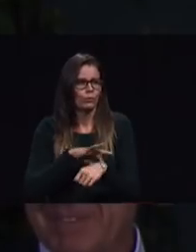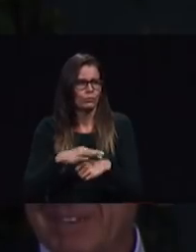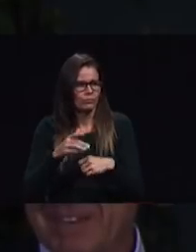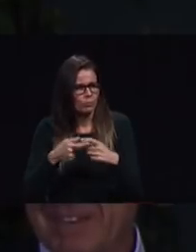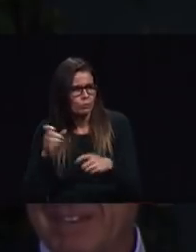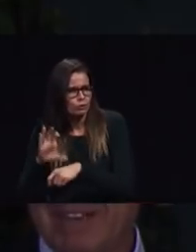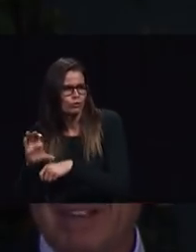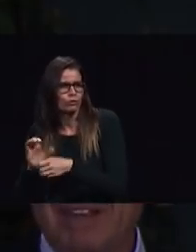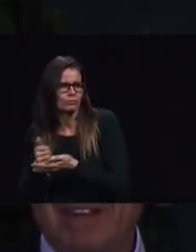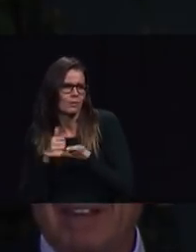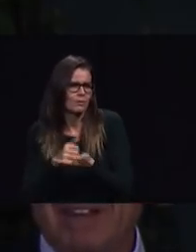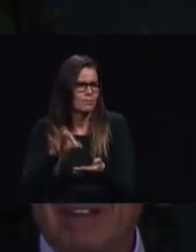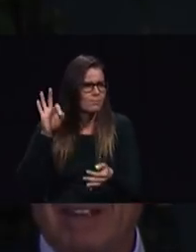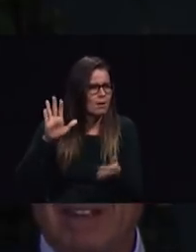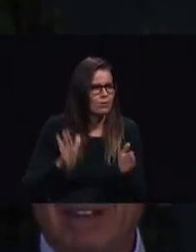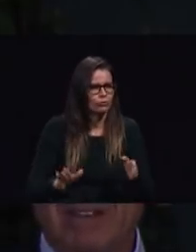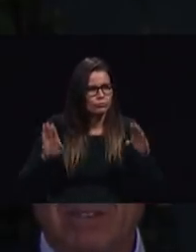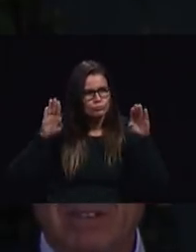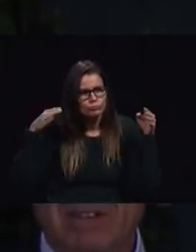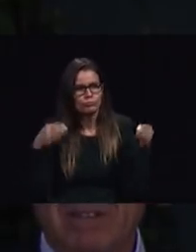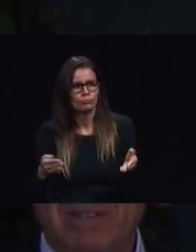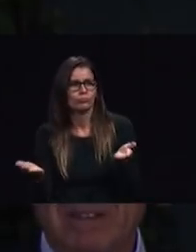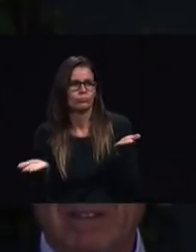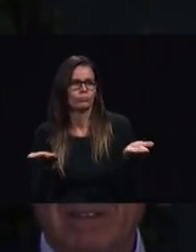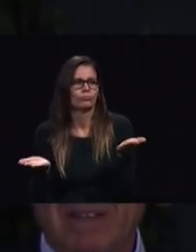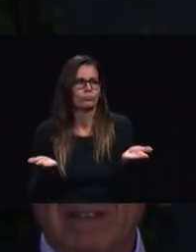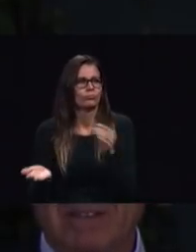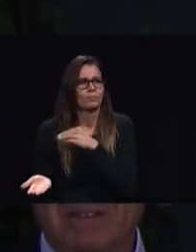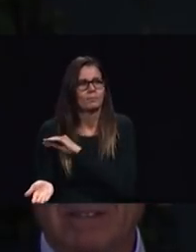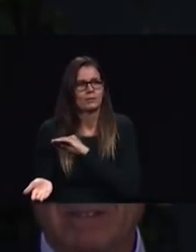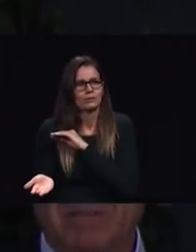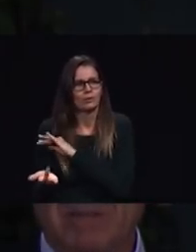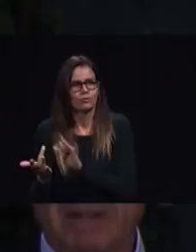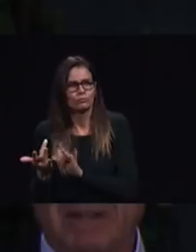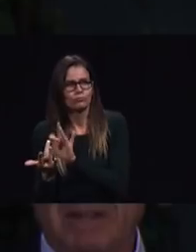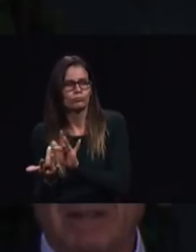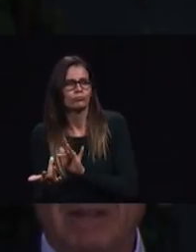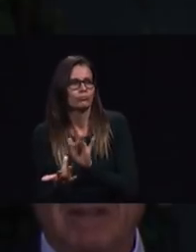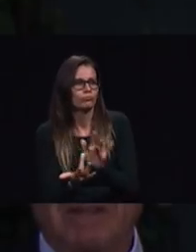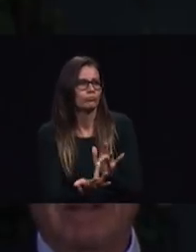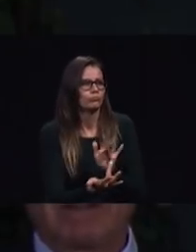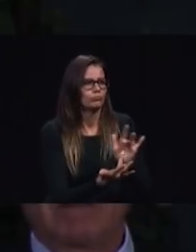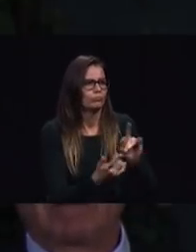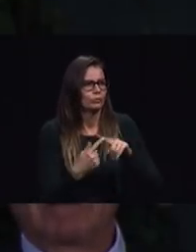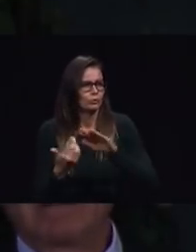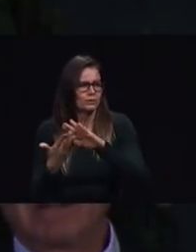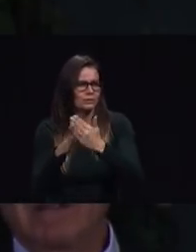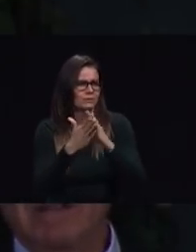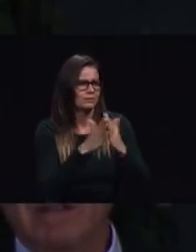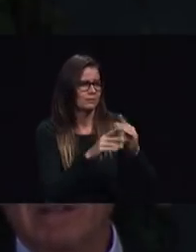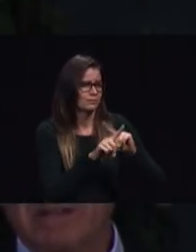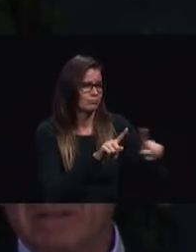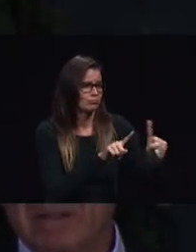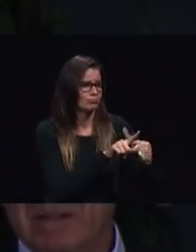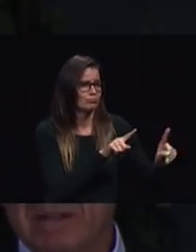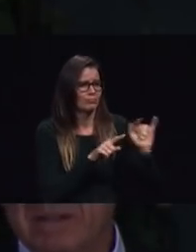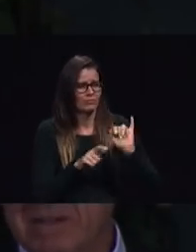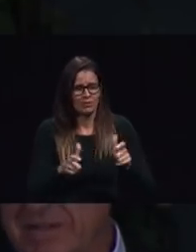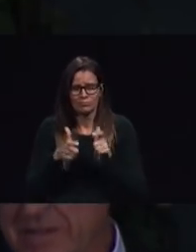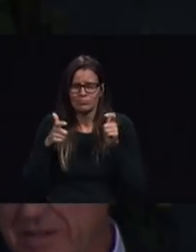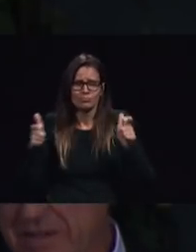the mission outreach of the church with mission to the cities being a huge component of our strategic